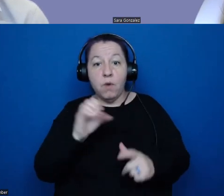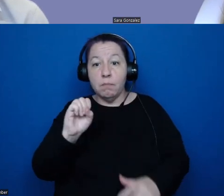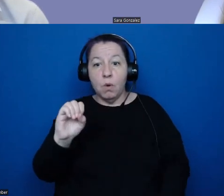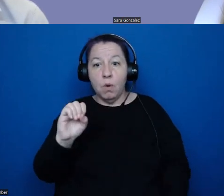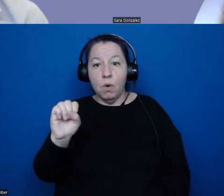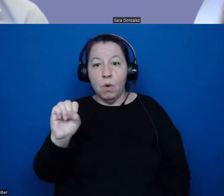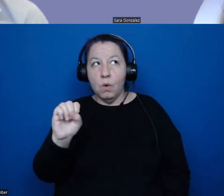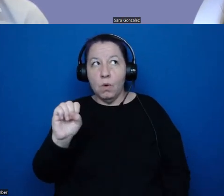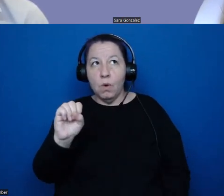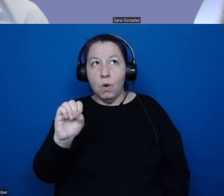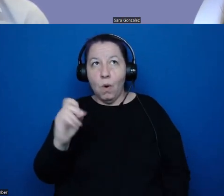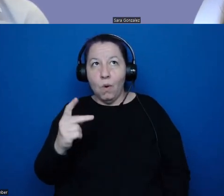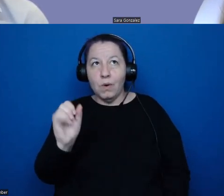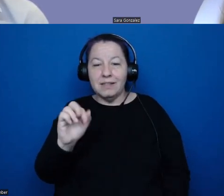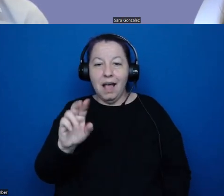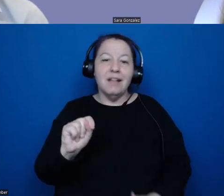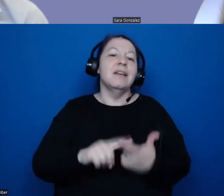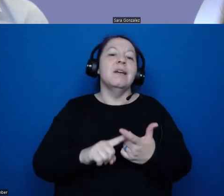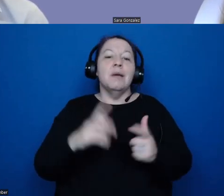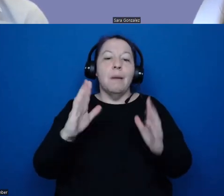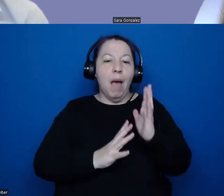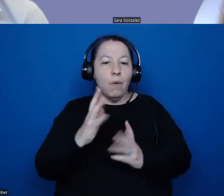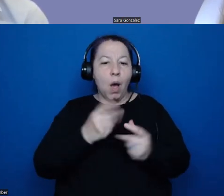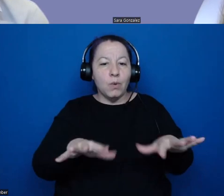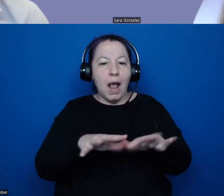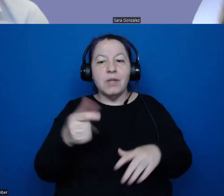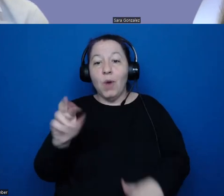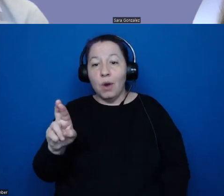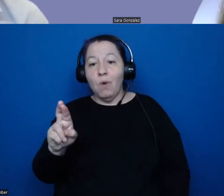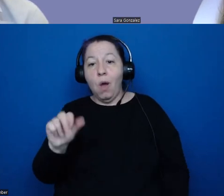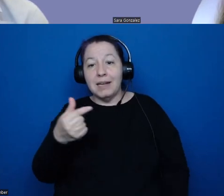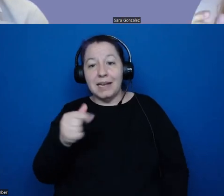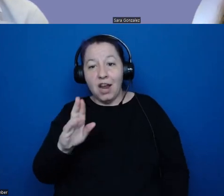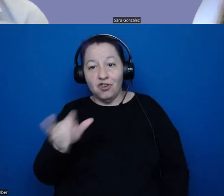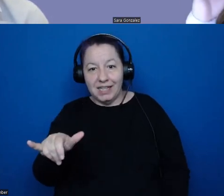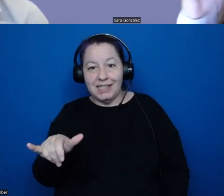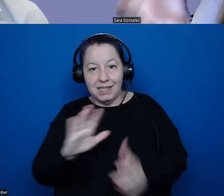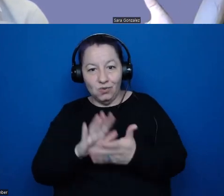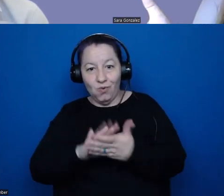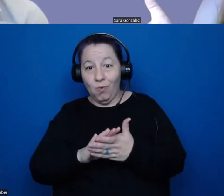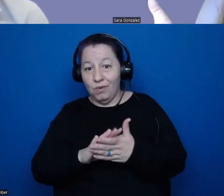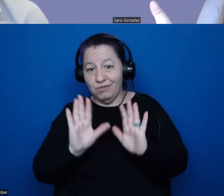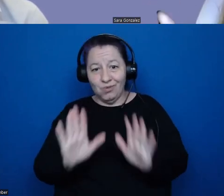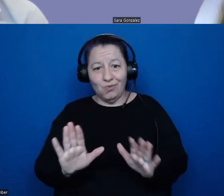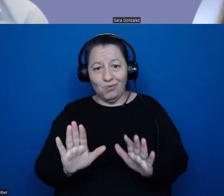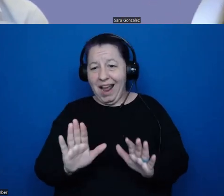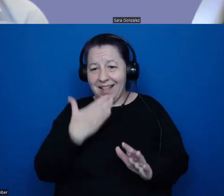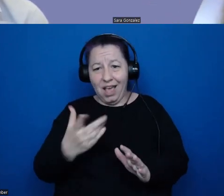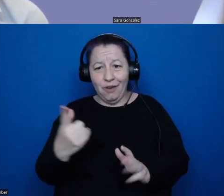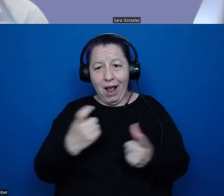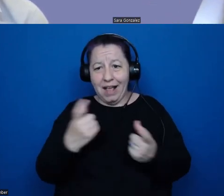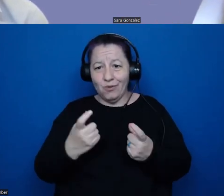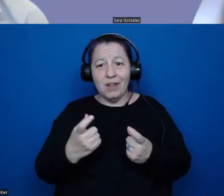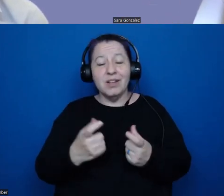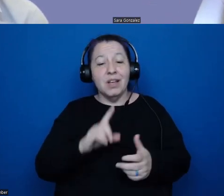powwow grounds and the Grand Ronde Agency School. So great for asking that questions. It's kind of like the new thing that we're doing in the case